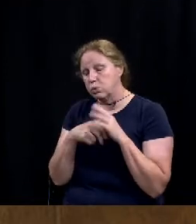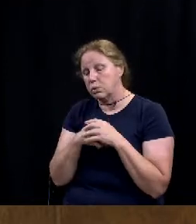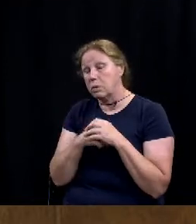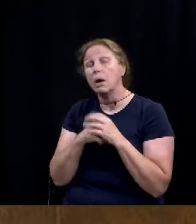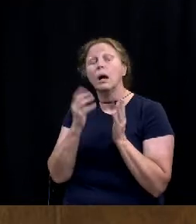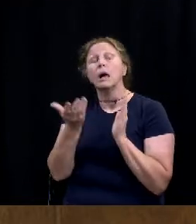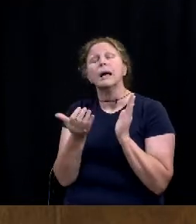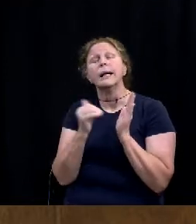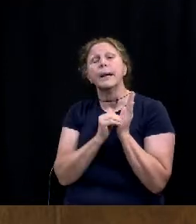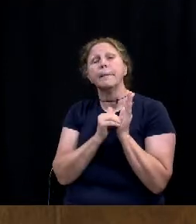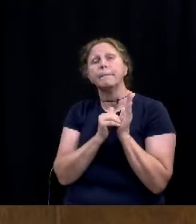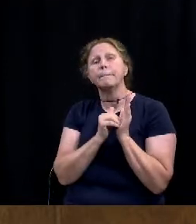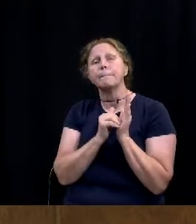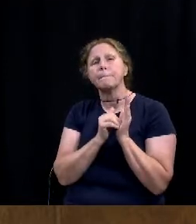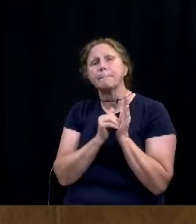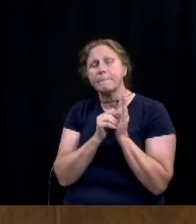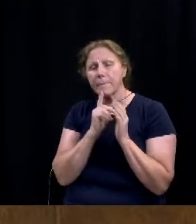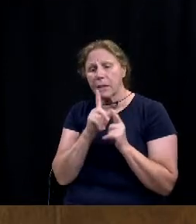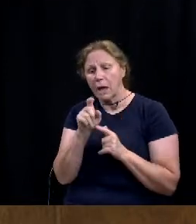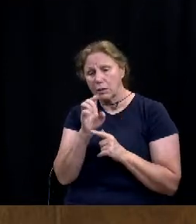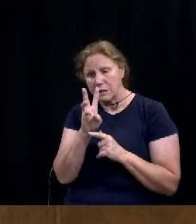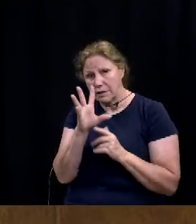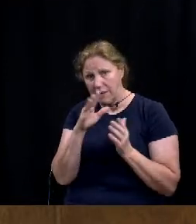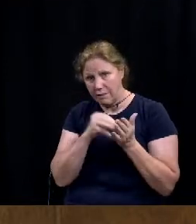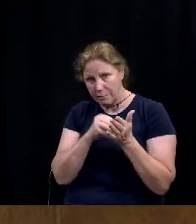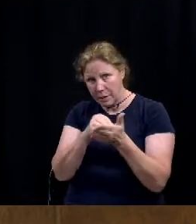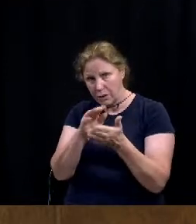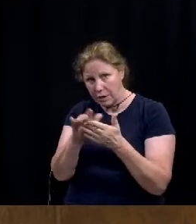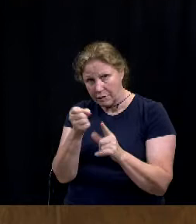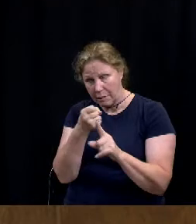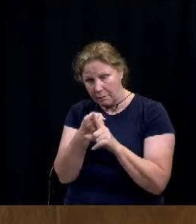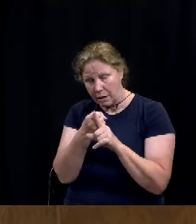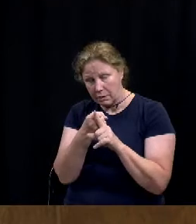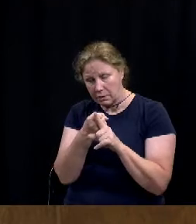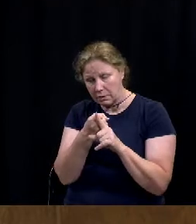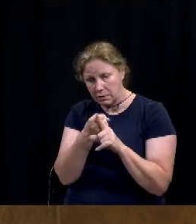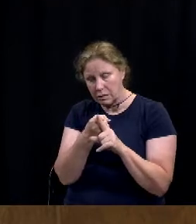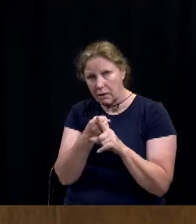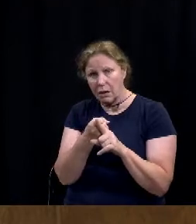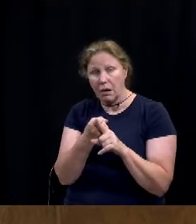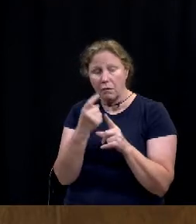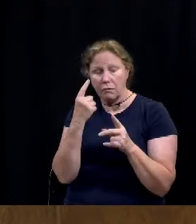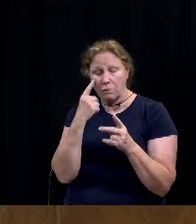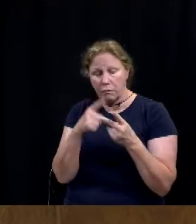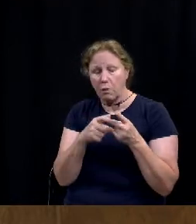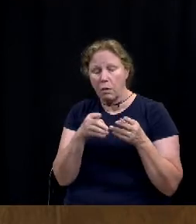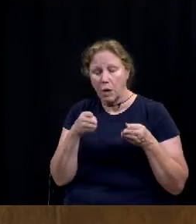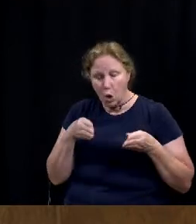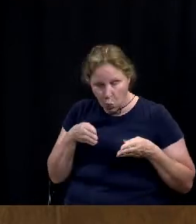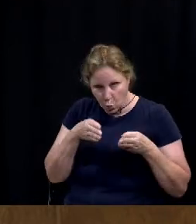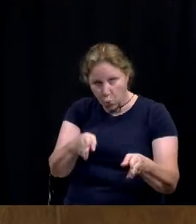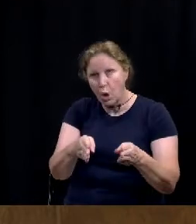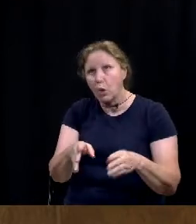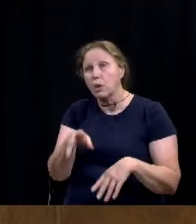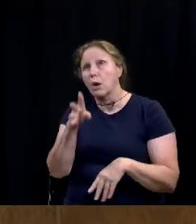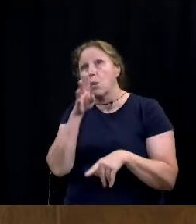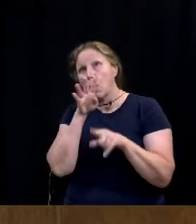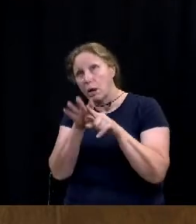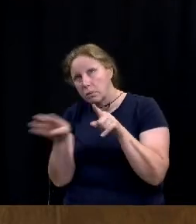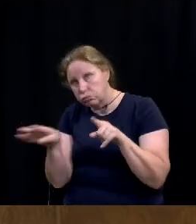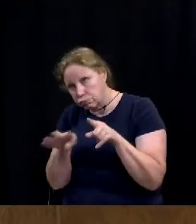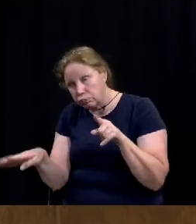kind of wrapping up, $165 million of impact fee or roadways, water and wastewater